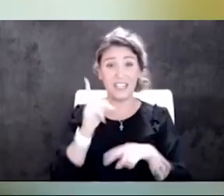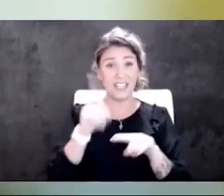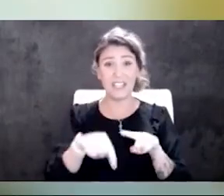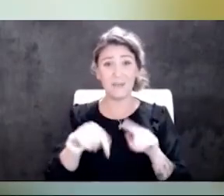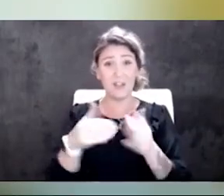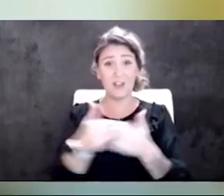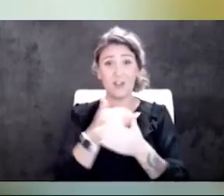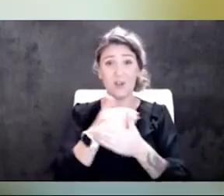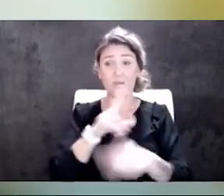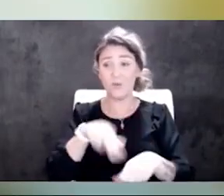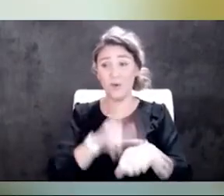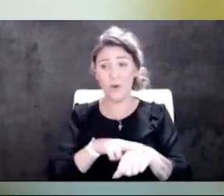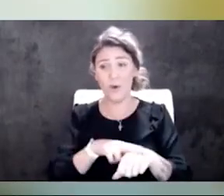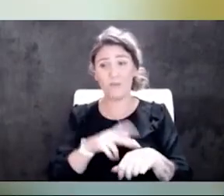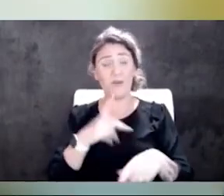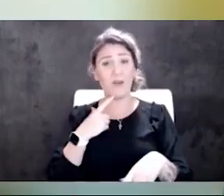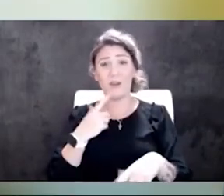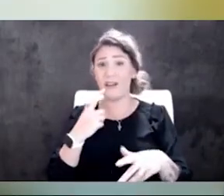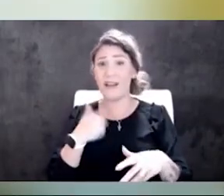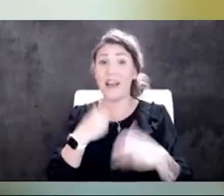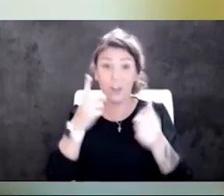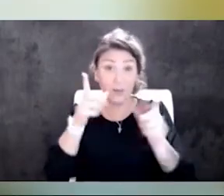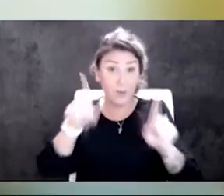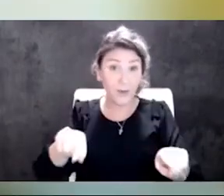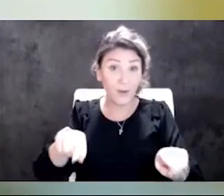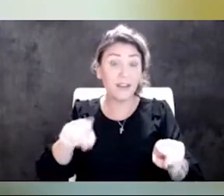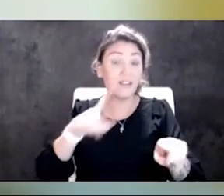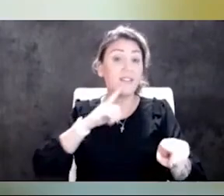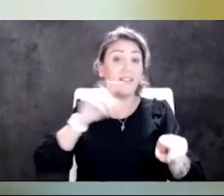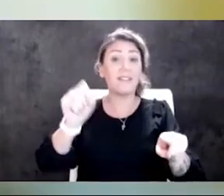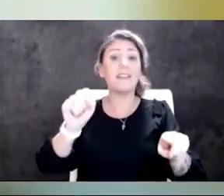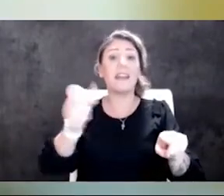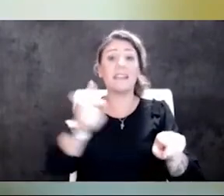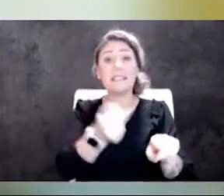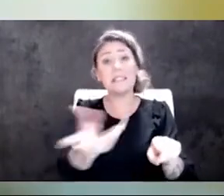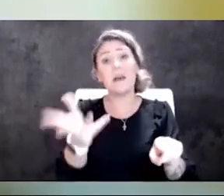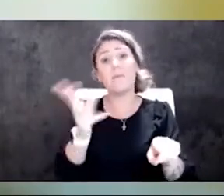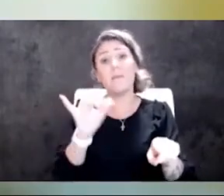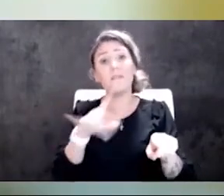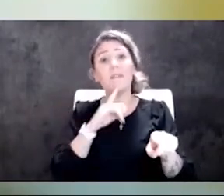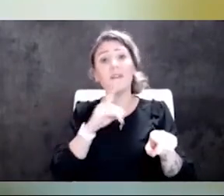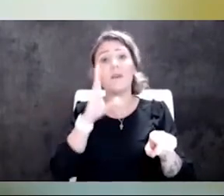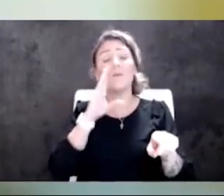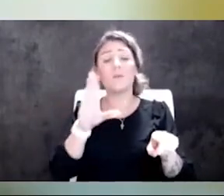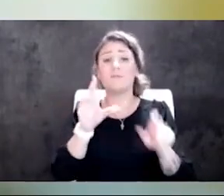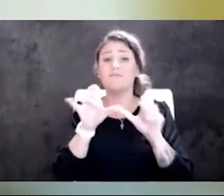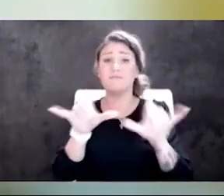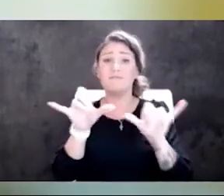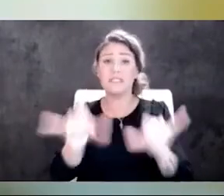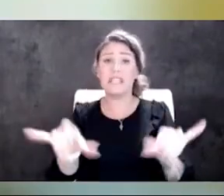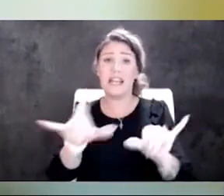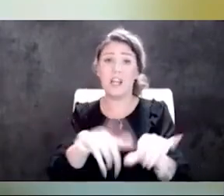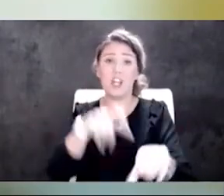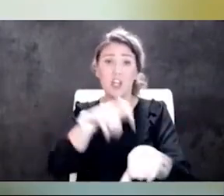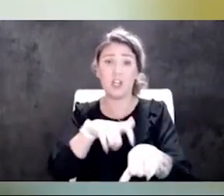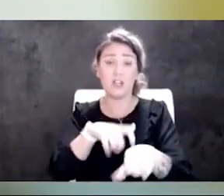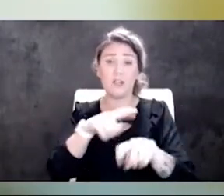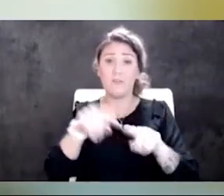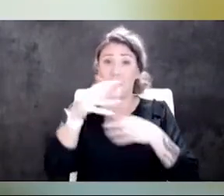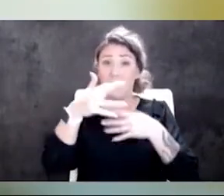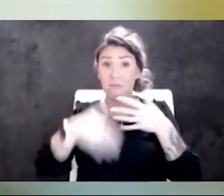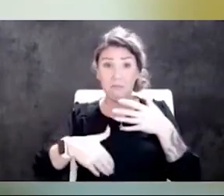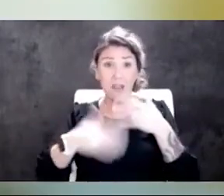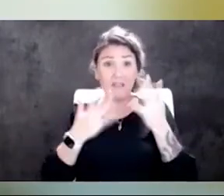normal. I do agree that I think some of this is going to stick around for quite some time, but a blood shortage isn't something